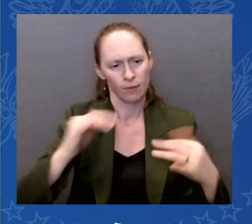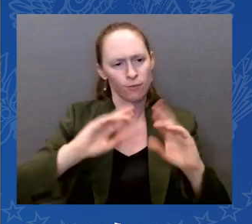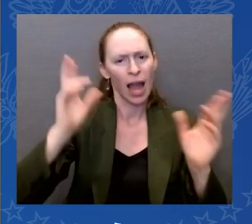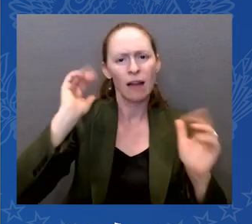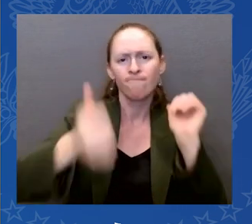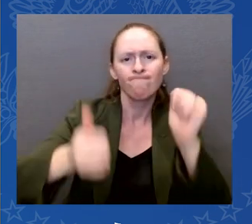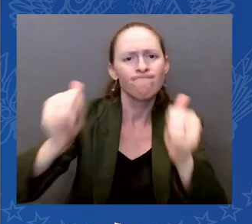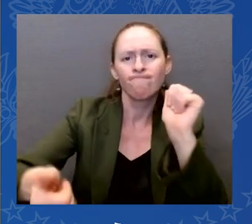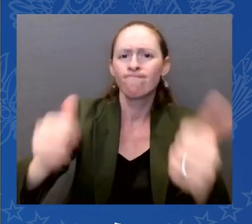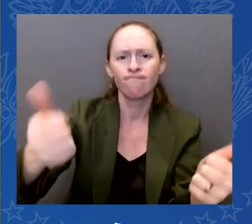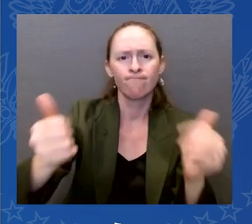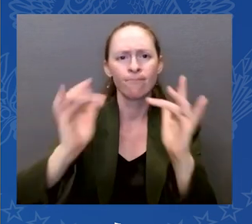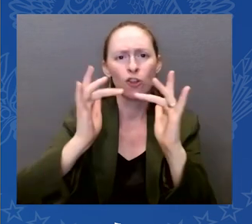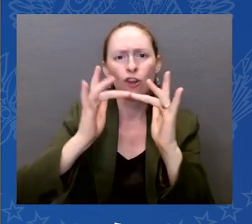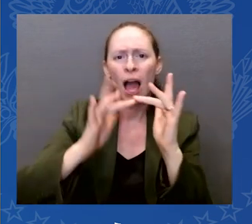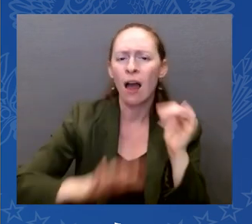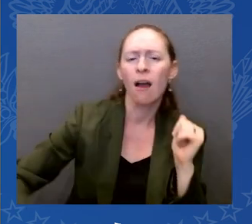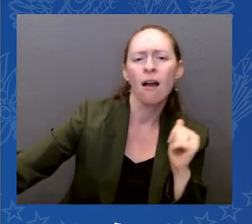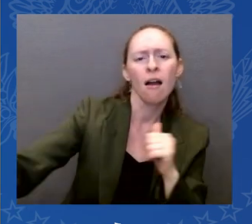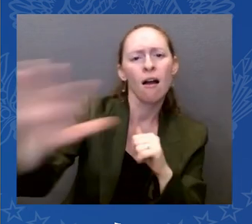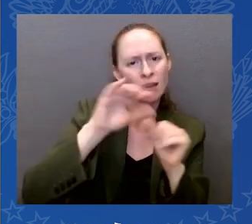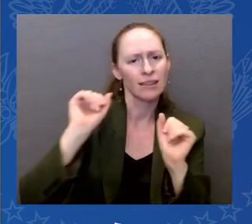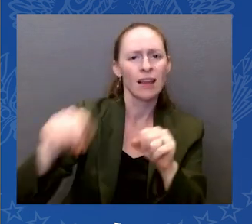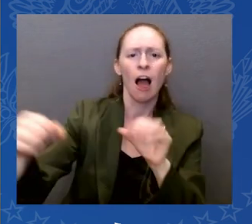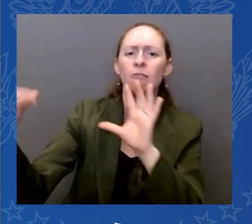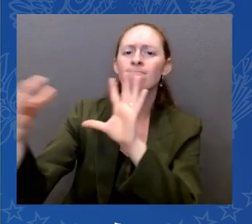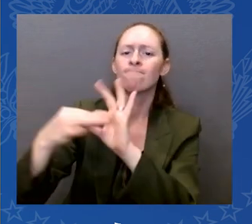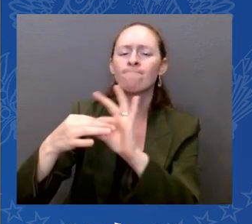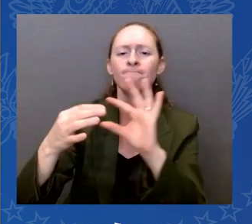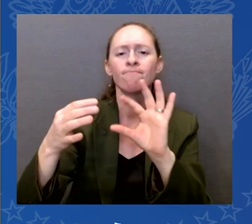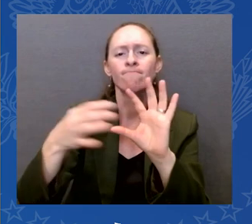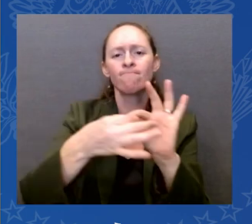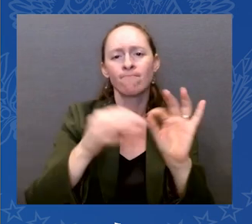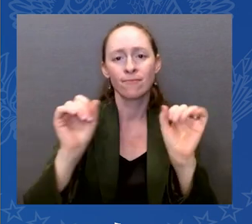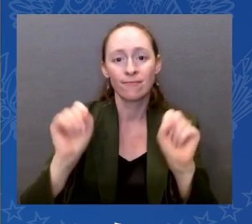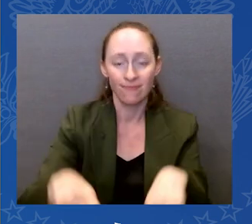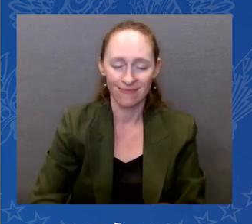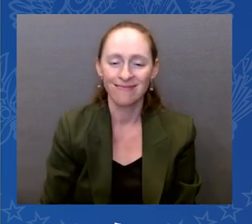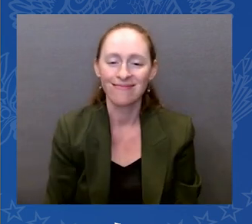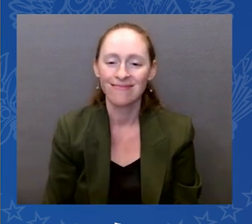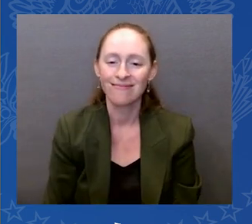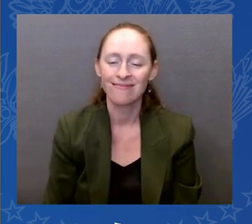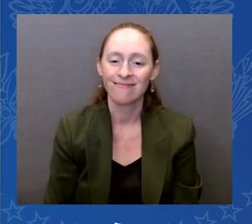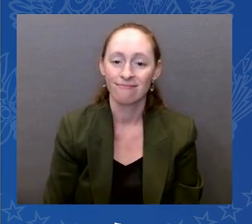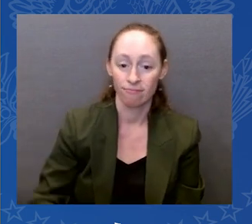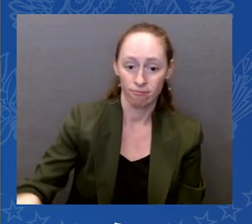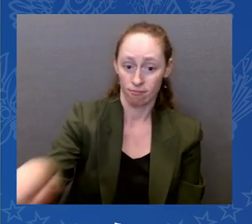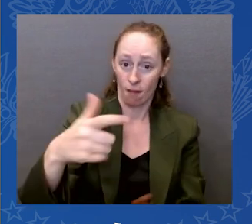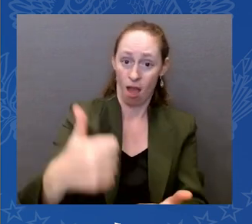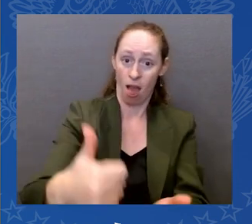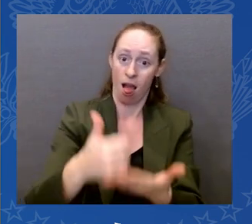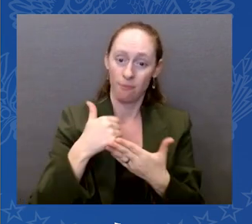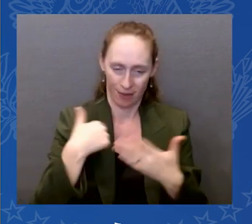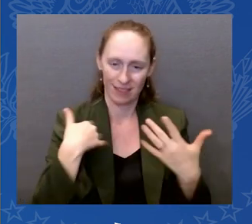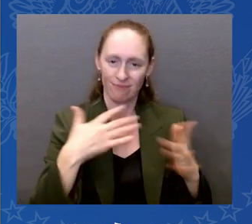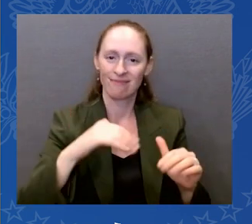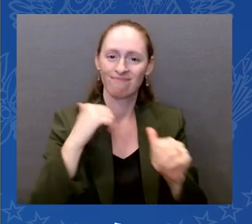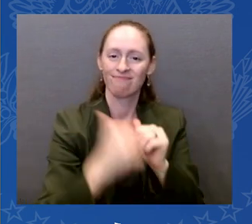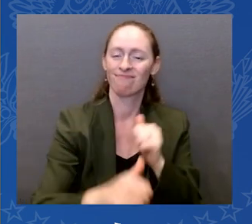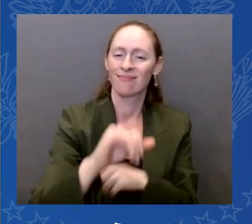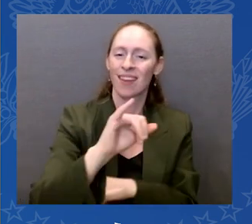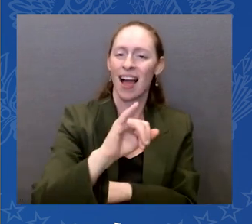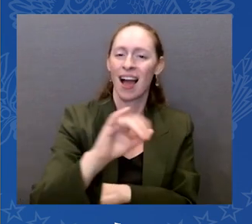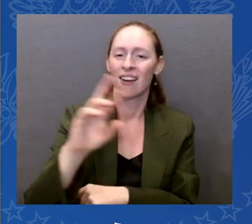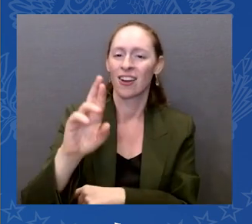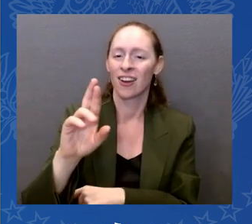your help, I signed the Inflation Reduction Act, one of the most significant laws in our history. For too long, we paid a higher price for restriction